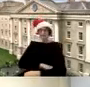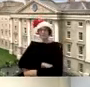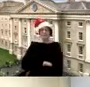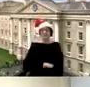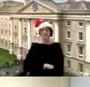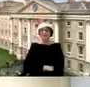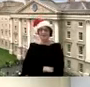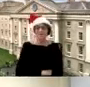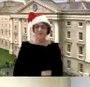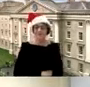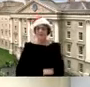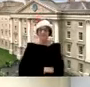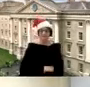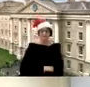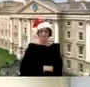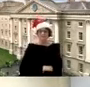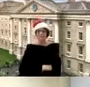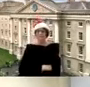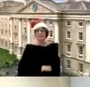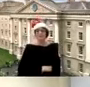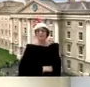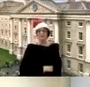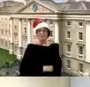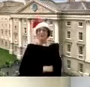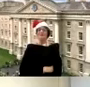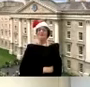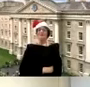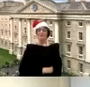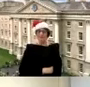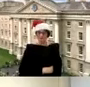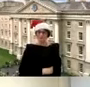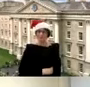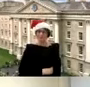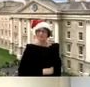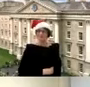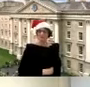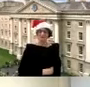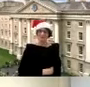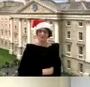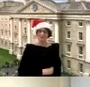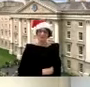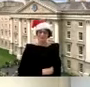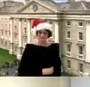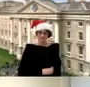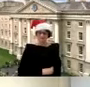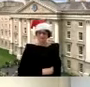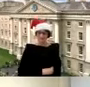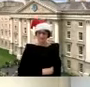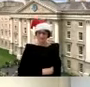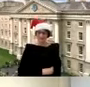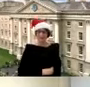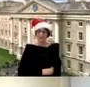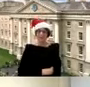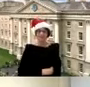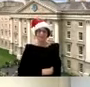and covet has been challenged our well-being has had a tough time but we have done far better than anyone would have